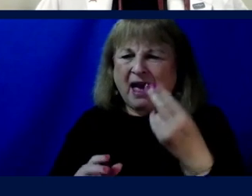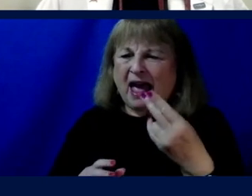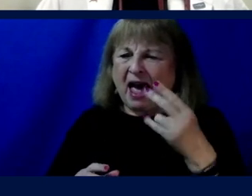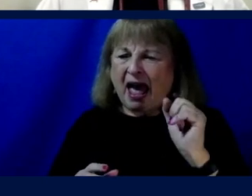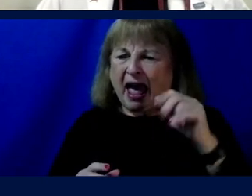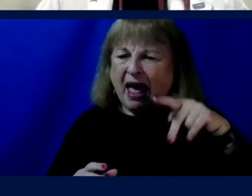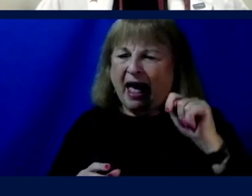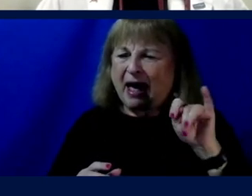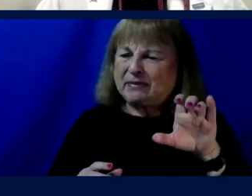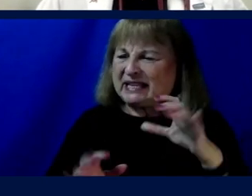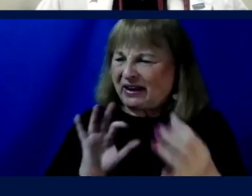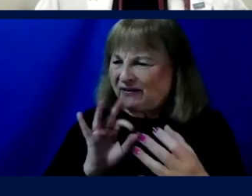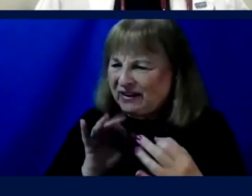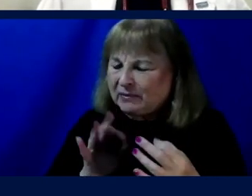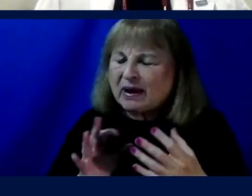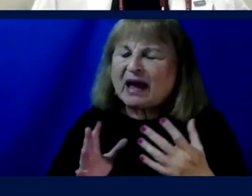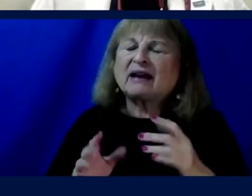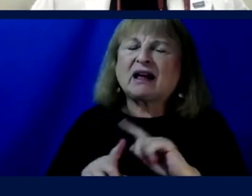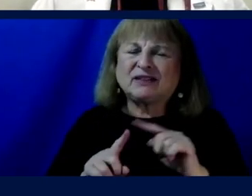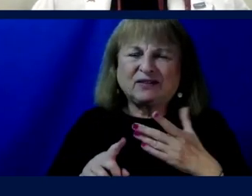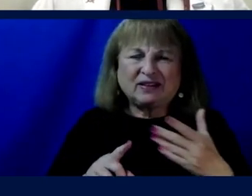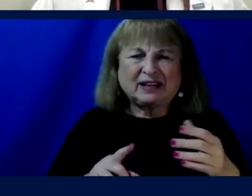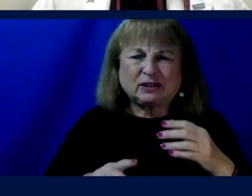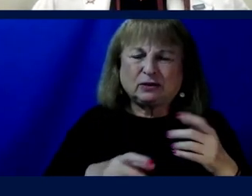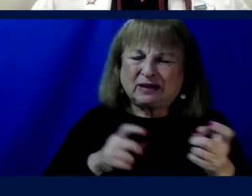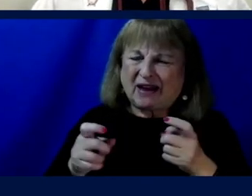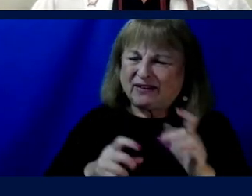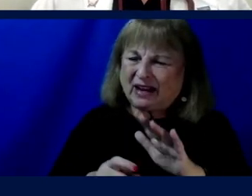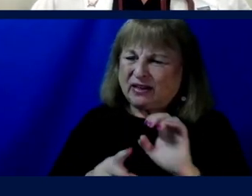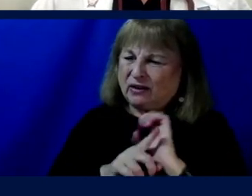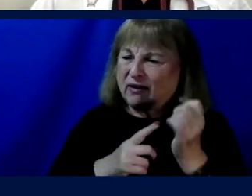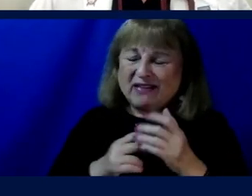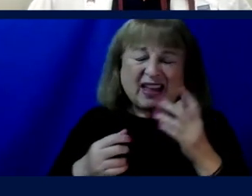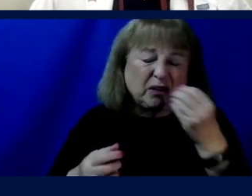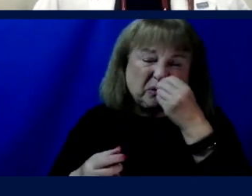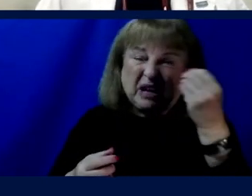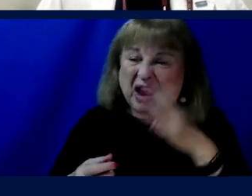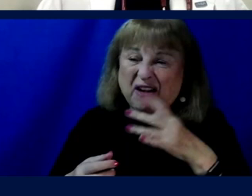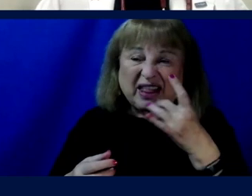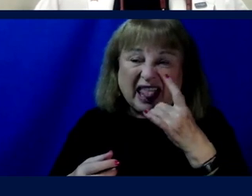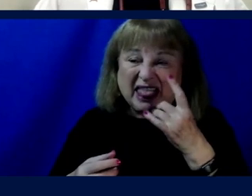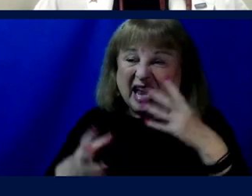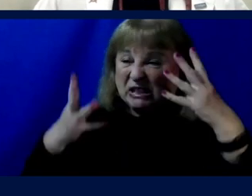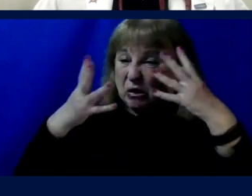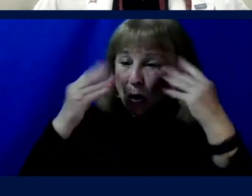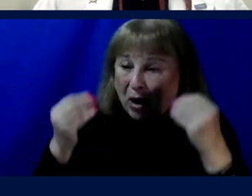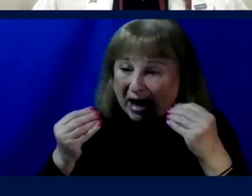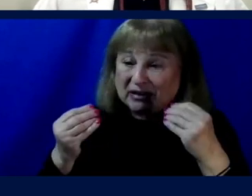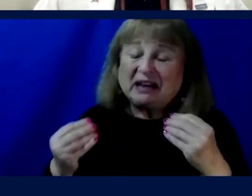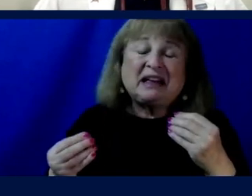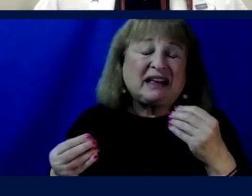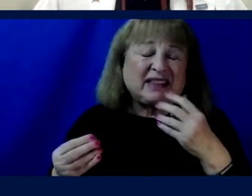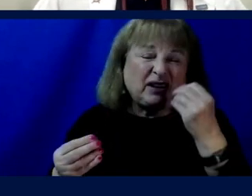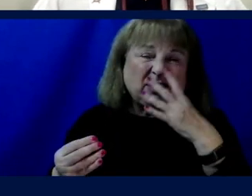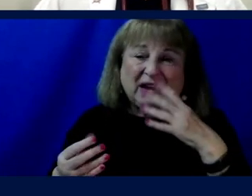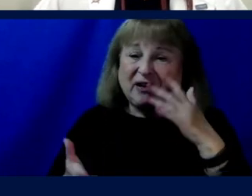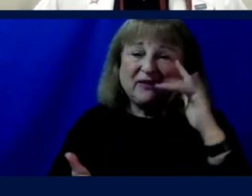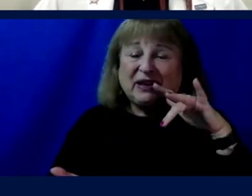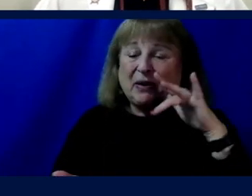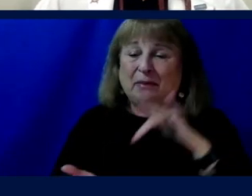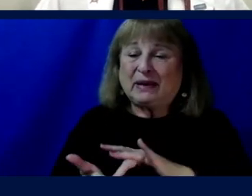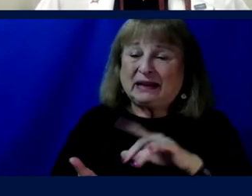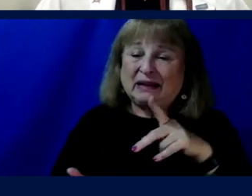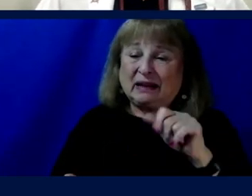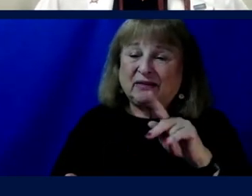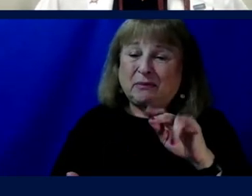other things to navigate their environments on Earth, will not care if the lights go out. They will not care if they land in the middle of Kazakhstan and it's